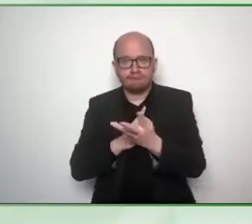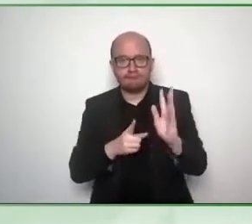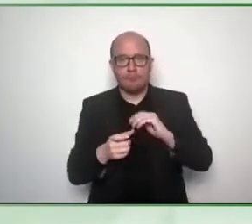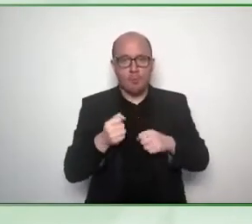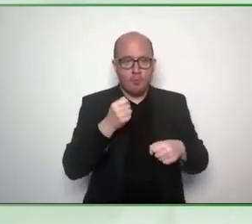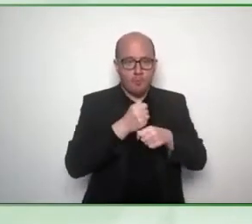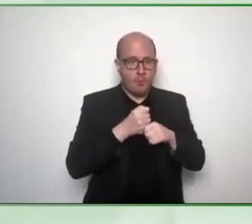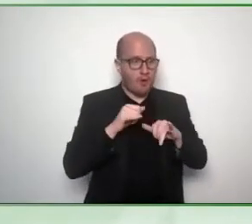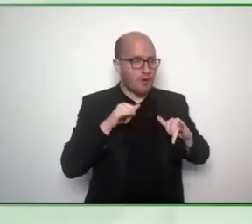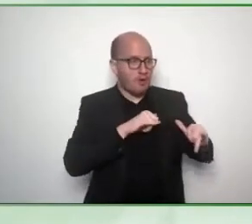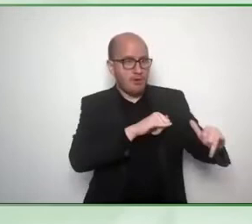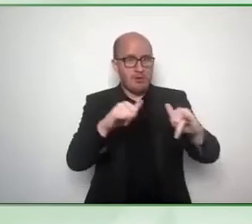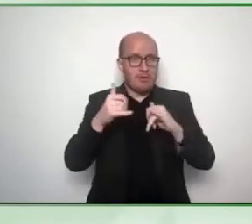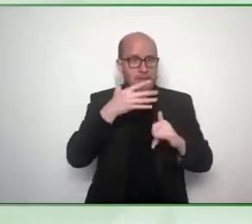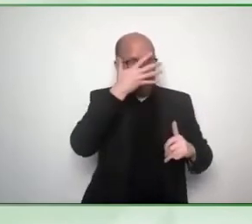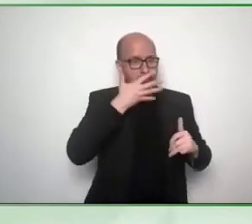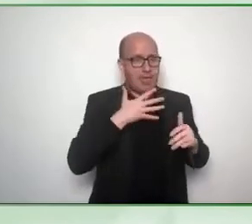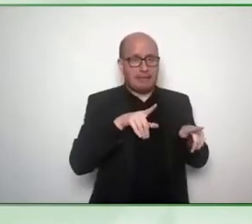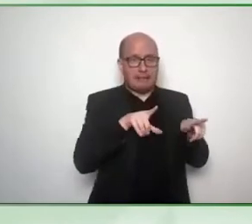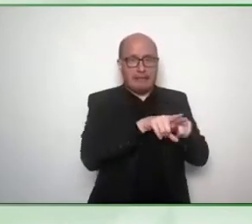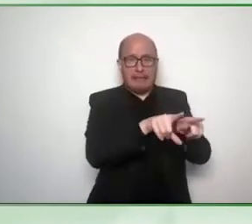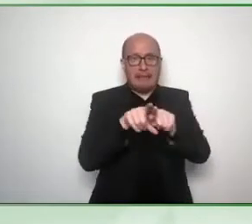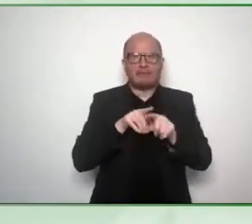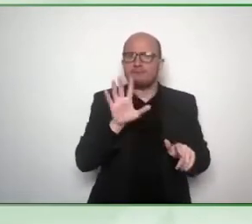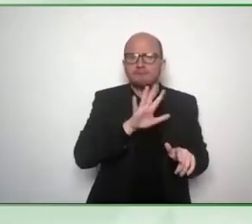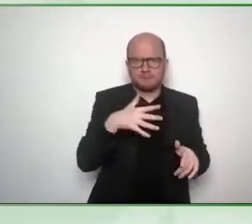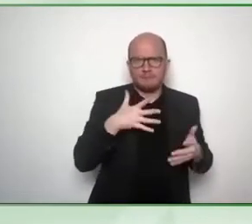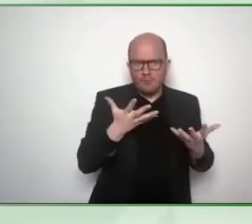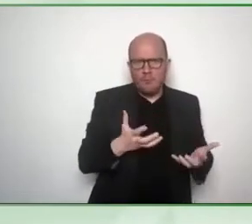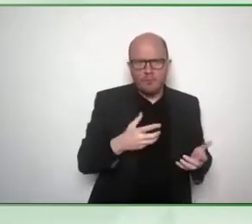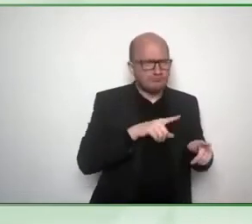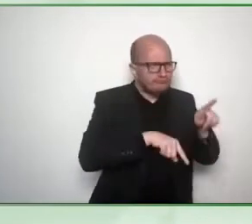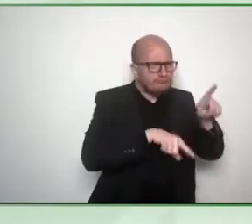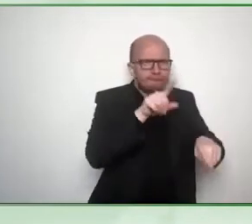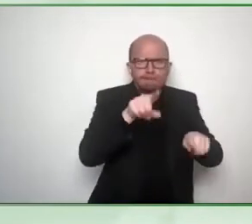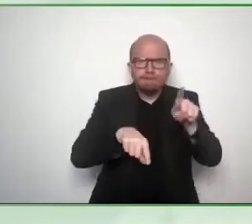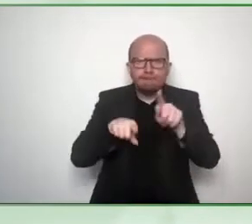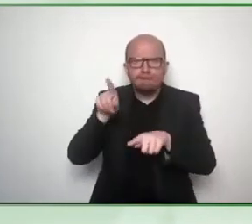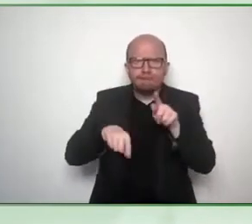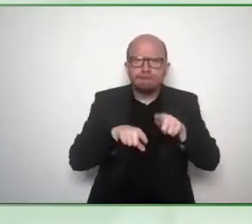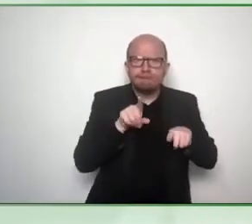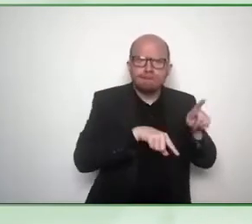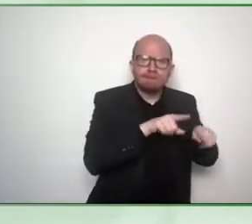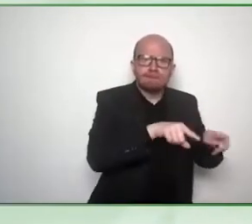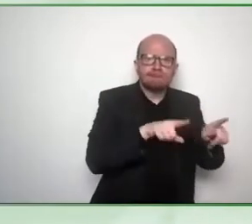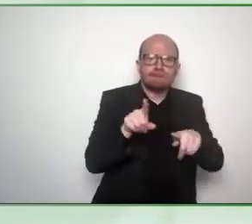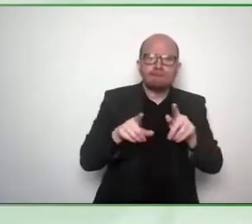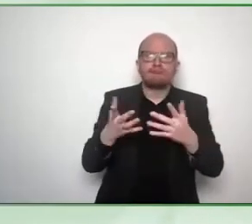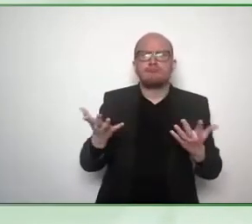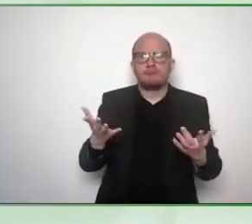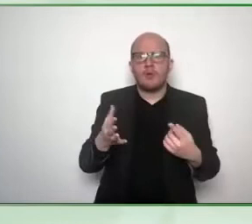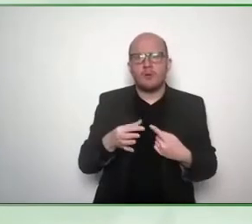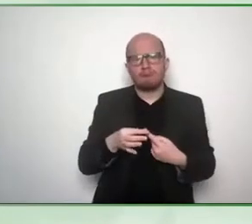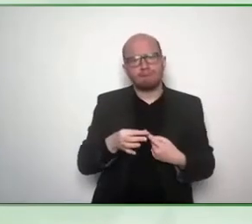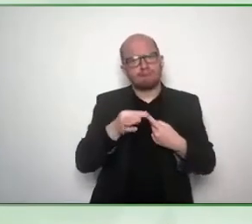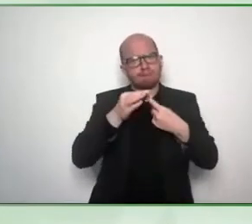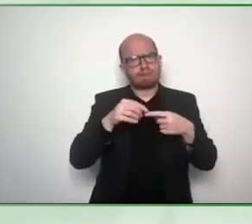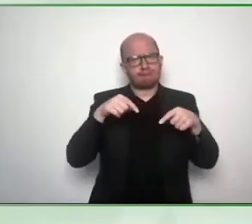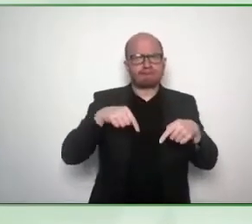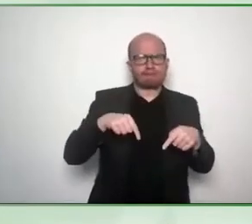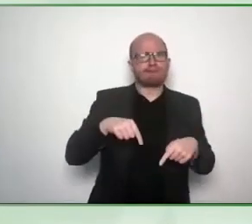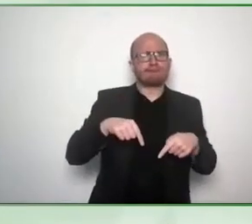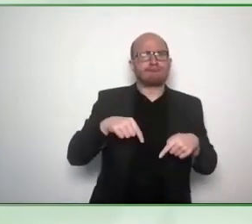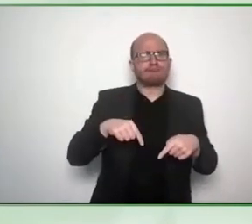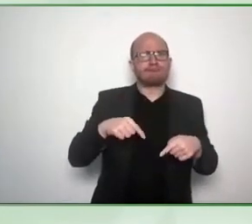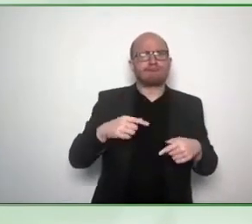so that when new opportunities come my way and especially in the entrepreneurship space this is this is happening to a really great